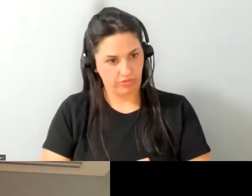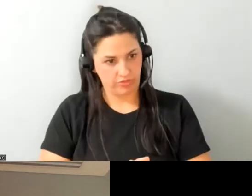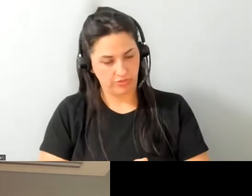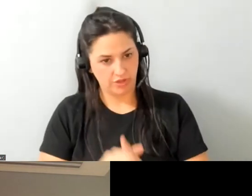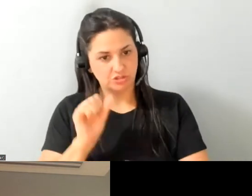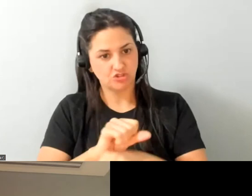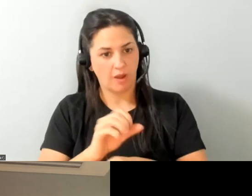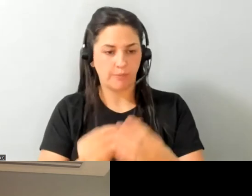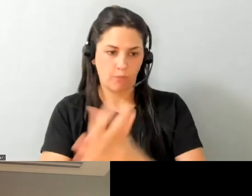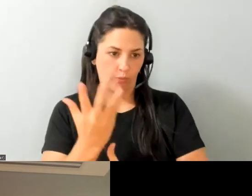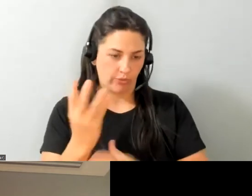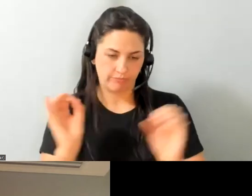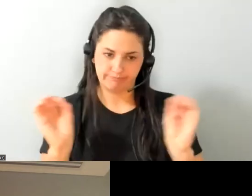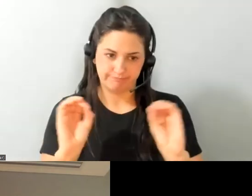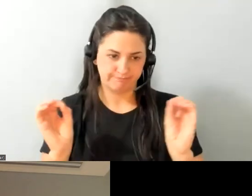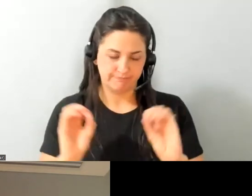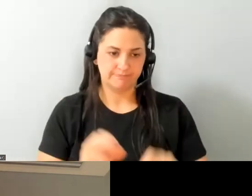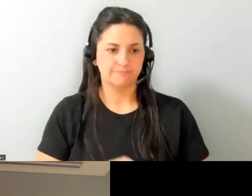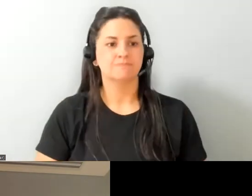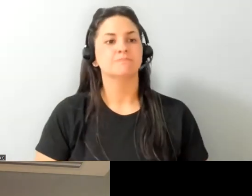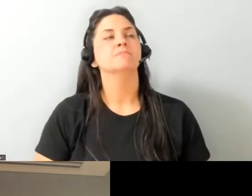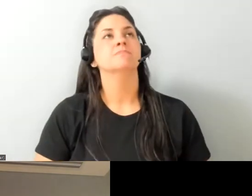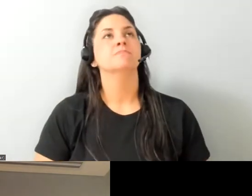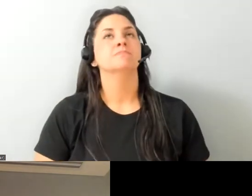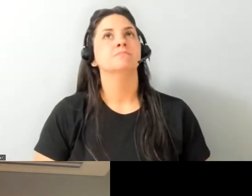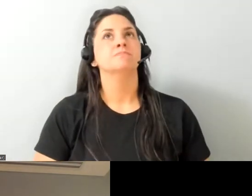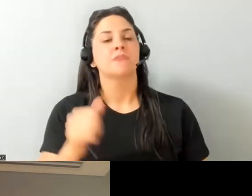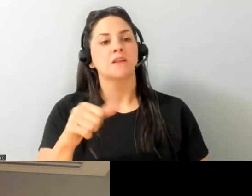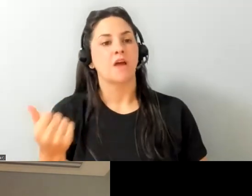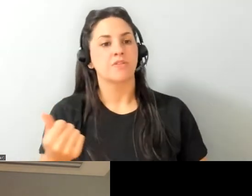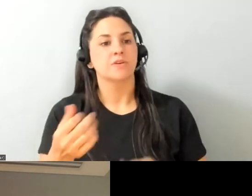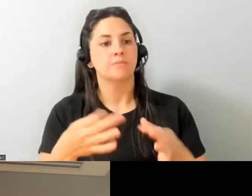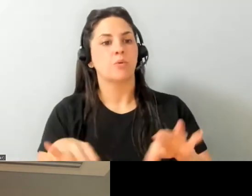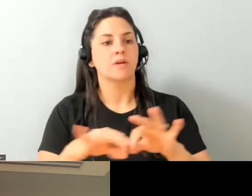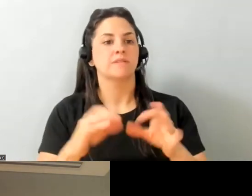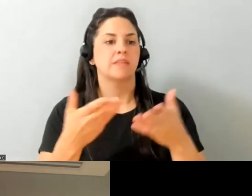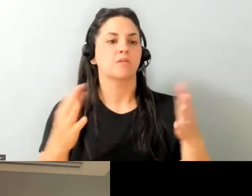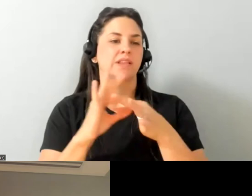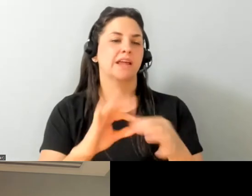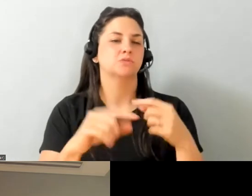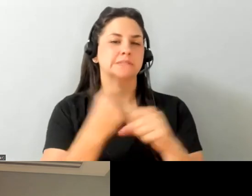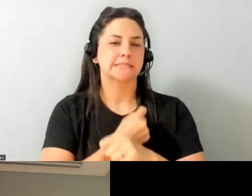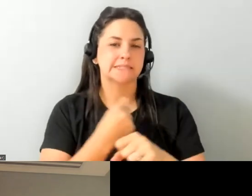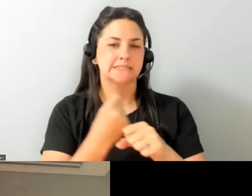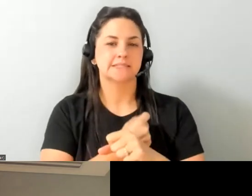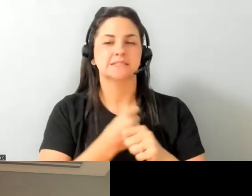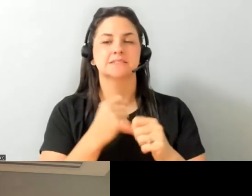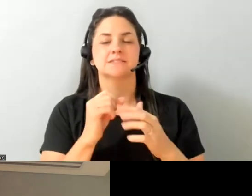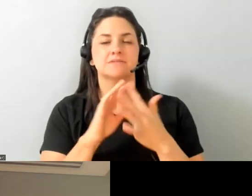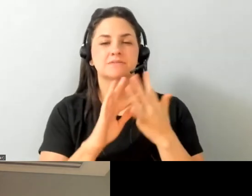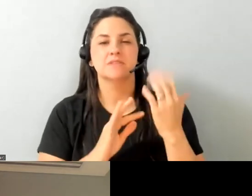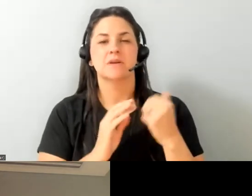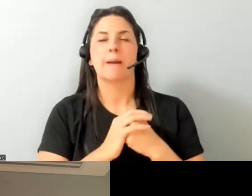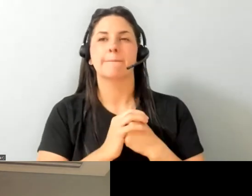um but uh another big thing like with the statistics and showing that with an employer is